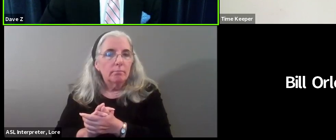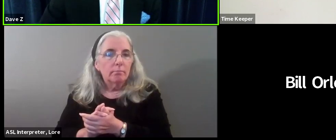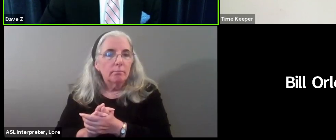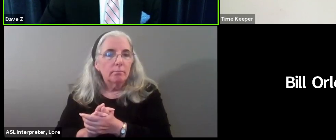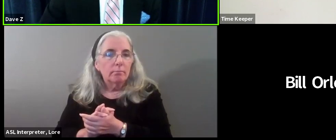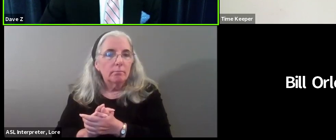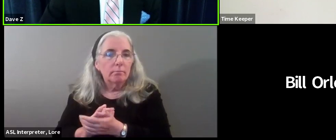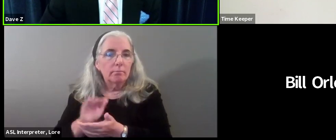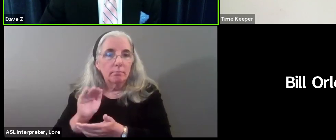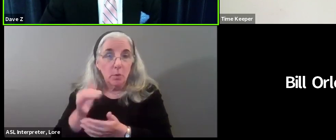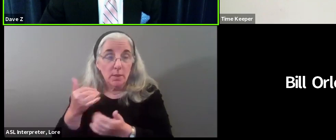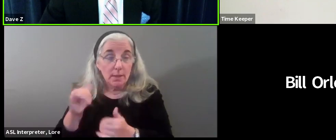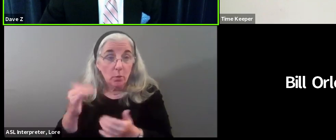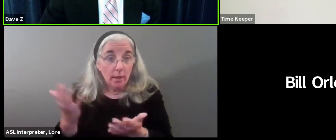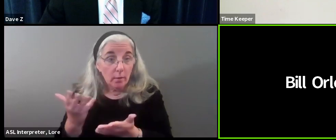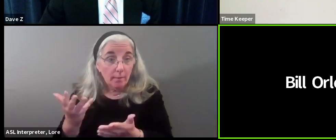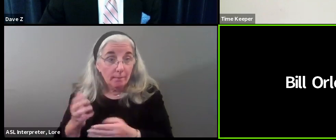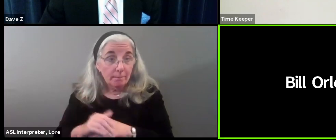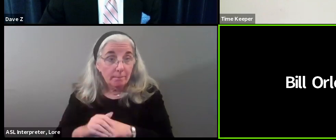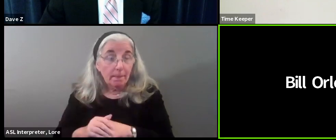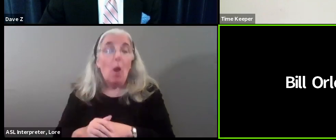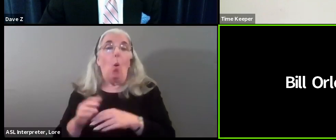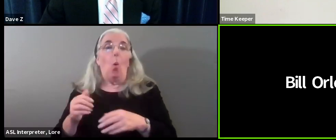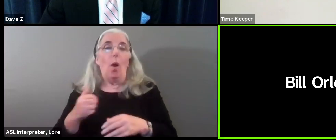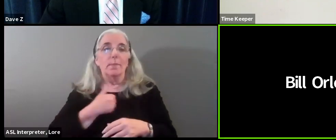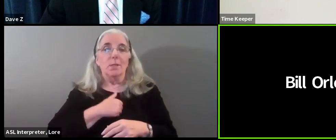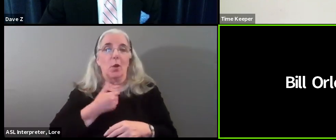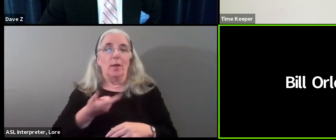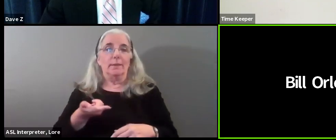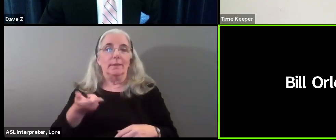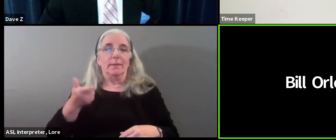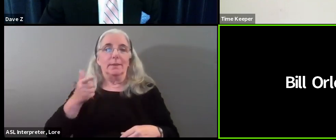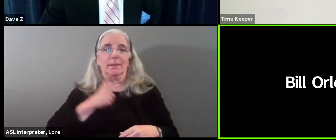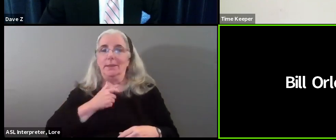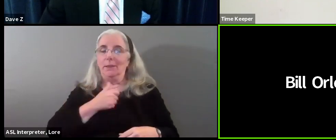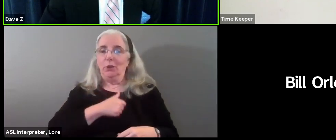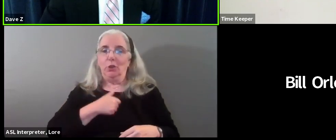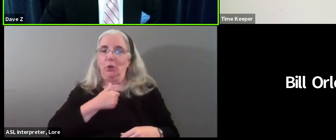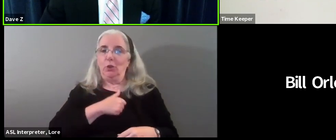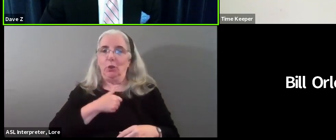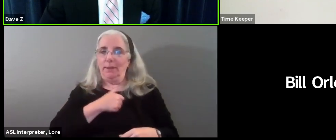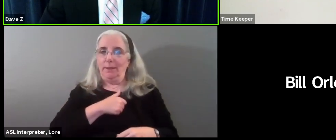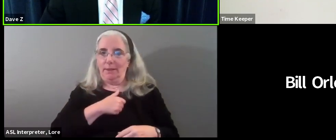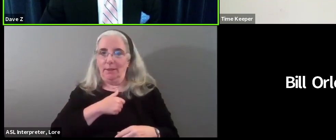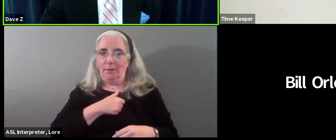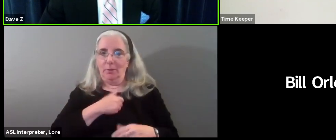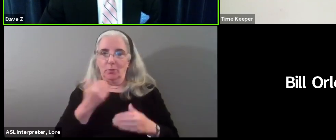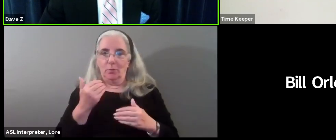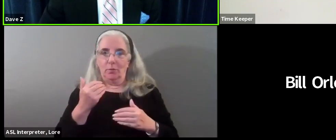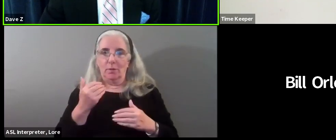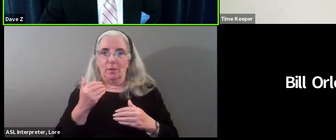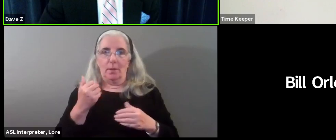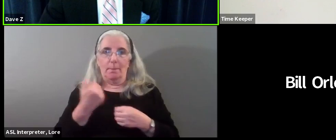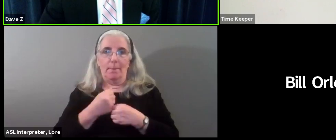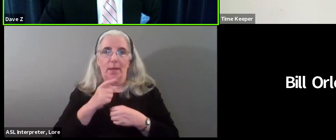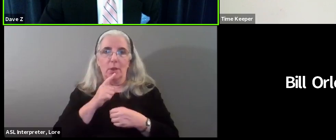Mr. Orleans, are you still with us? Oh, I'm with you. I apologize. That's all right. Just make sure you